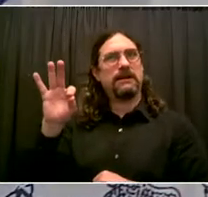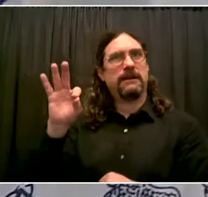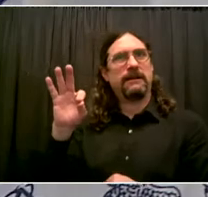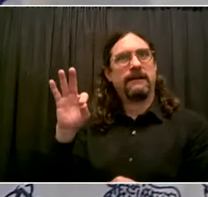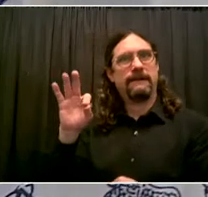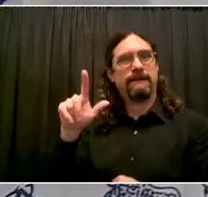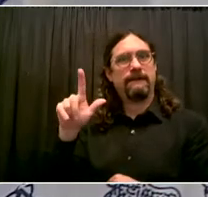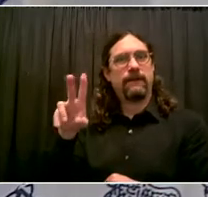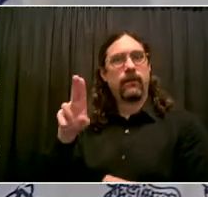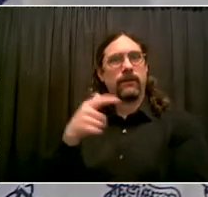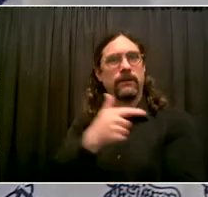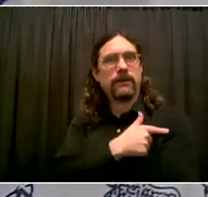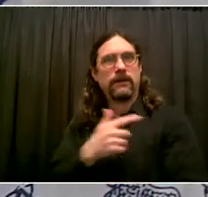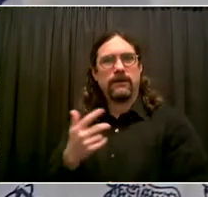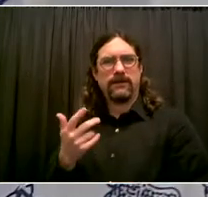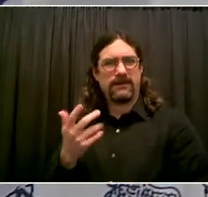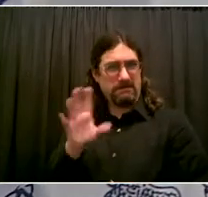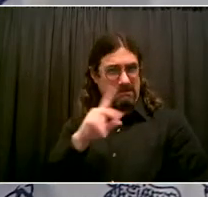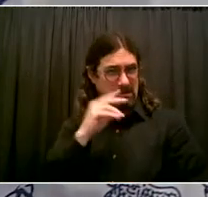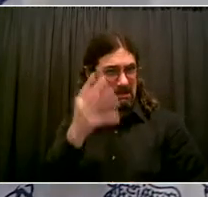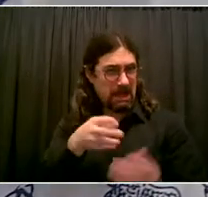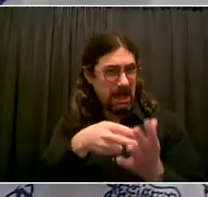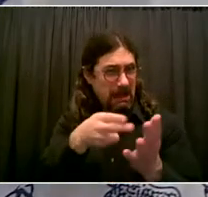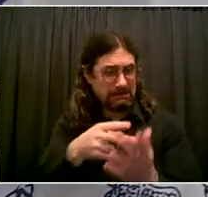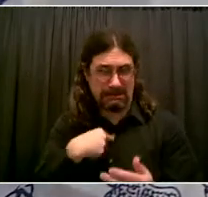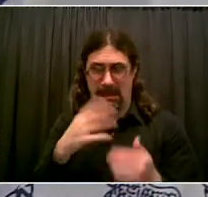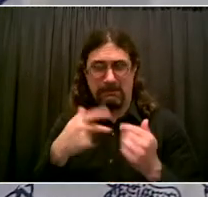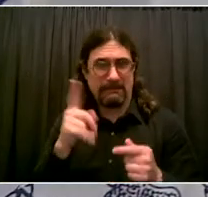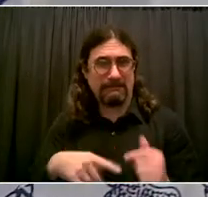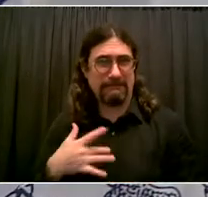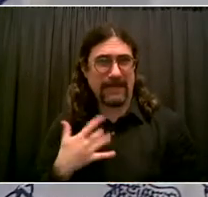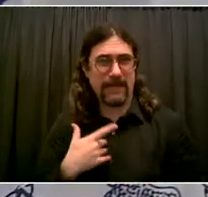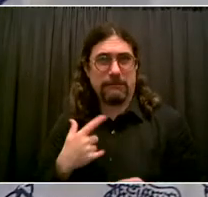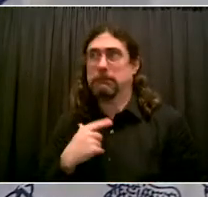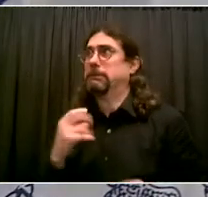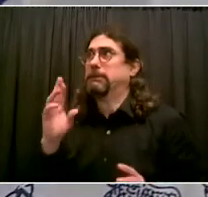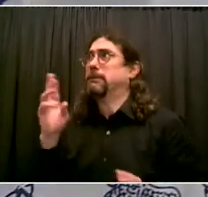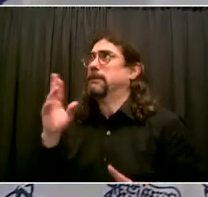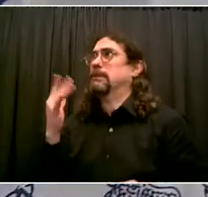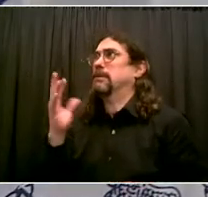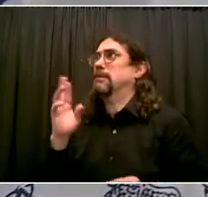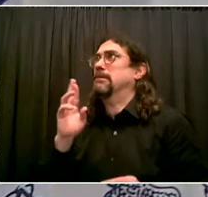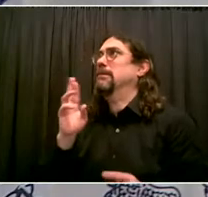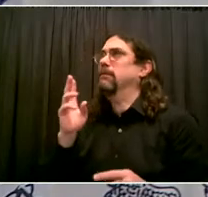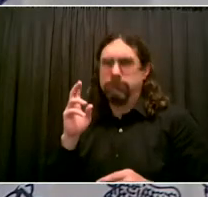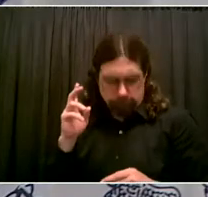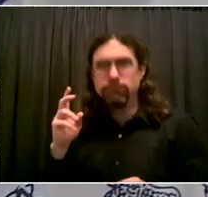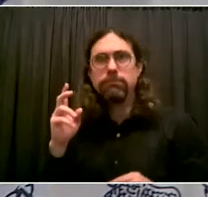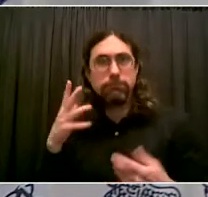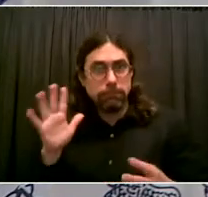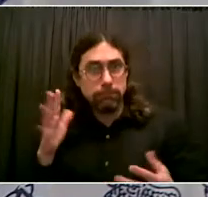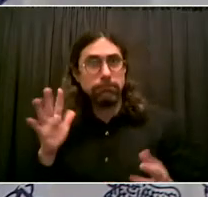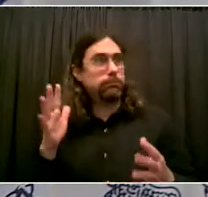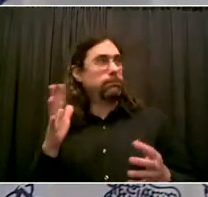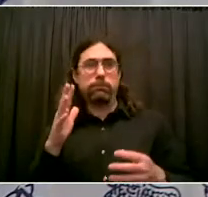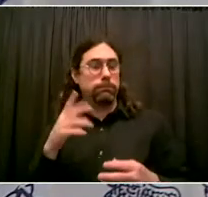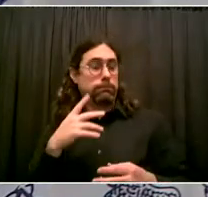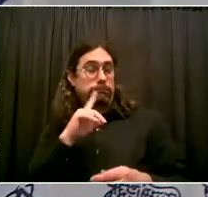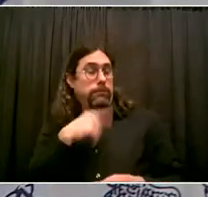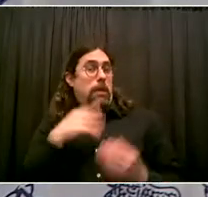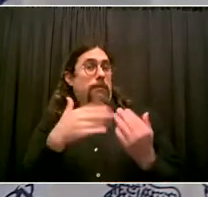I forgot some of the most important parts, sir. Yes. of all, your vaccination card. Okay. There it is.